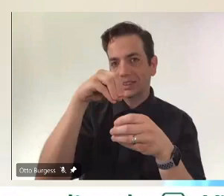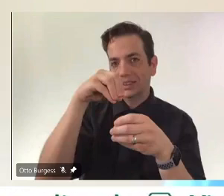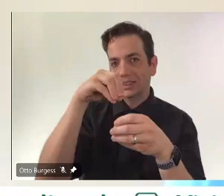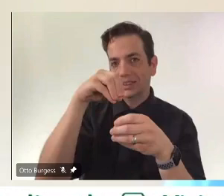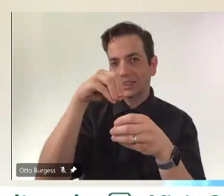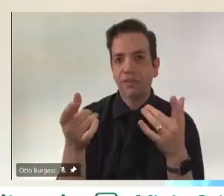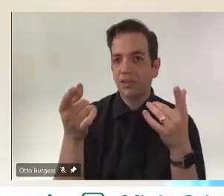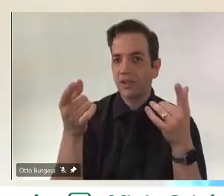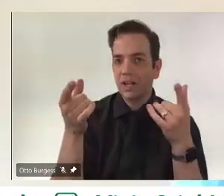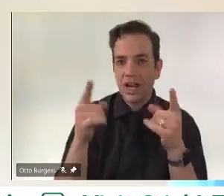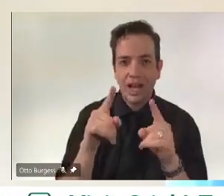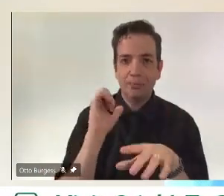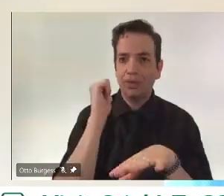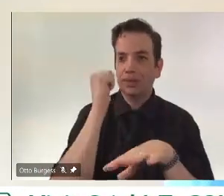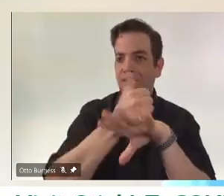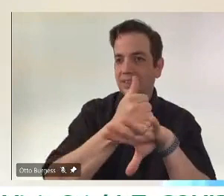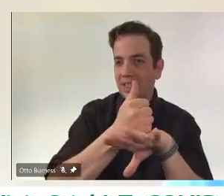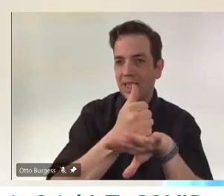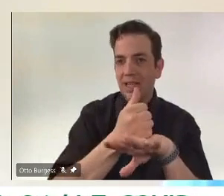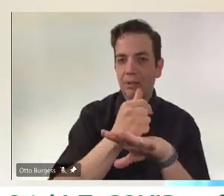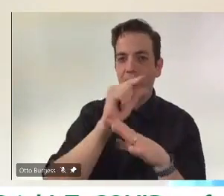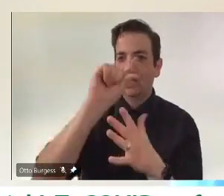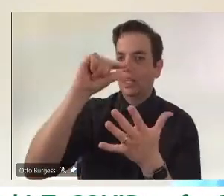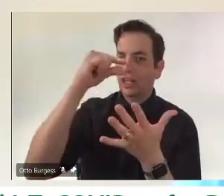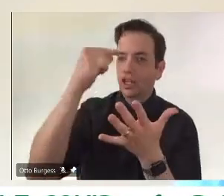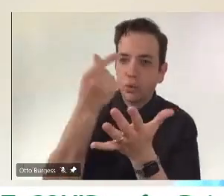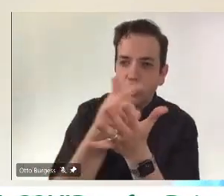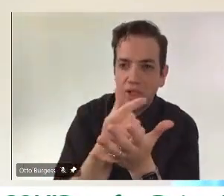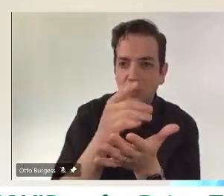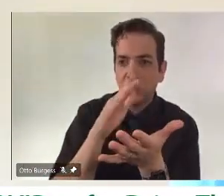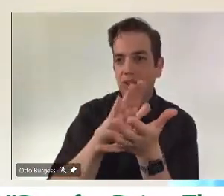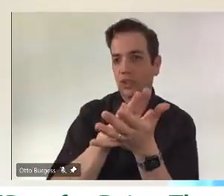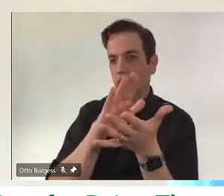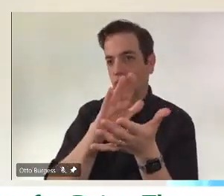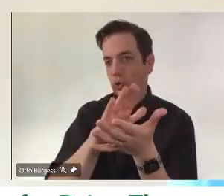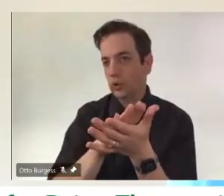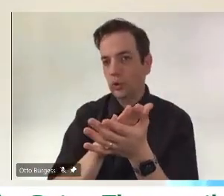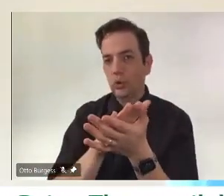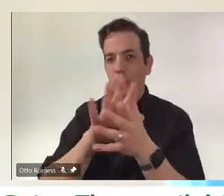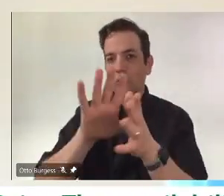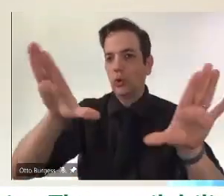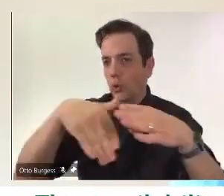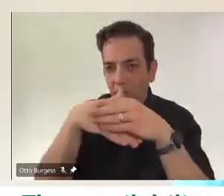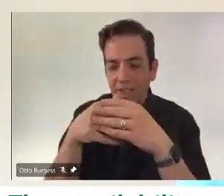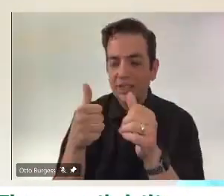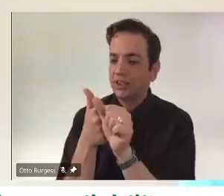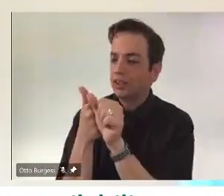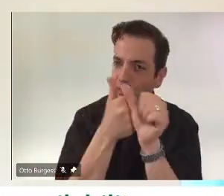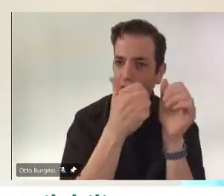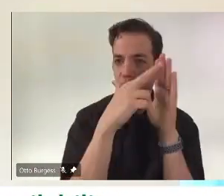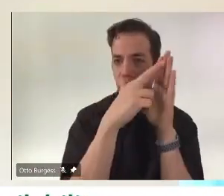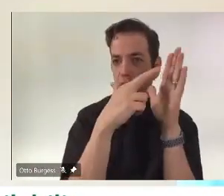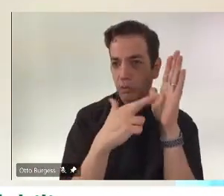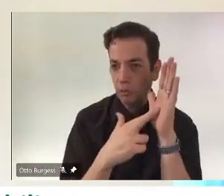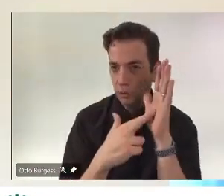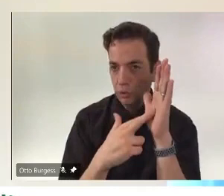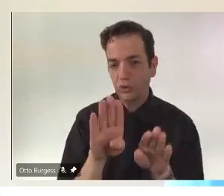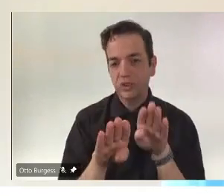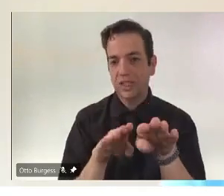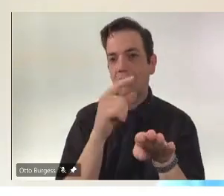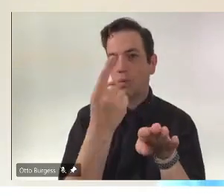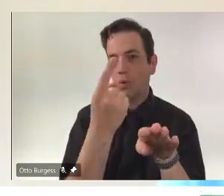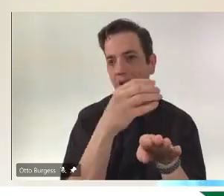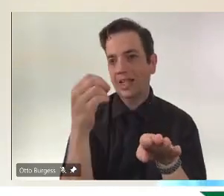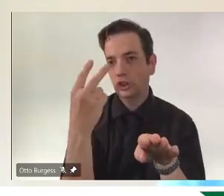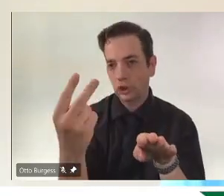whether it's graduations or ceremonies or weddings, they will follow the guidelines over step one and step two. And, you know, we'll continue to monitor carefully